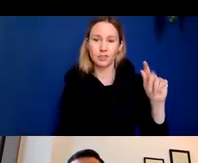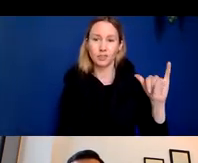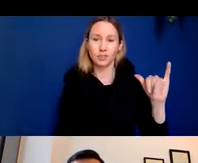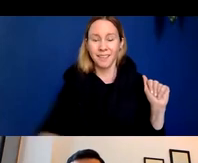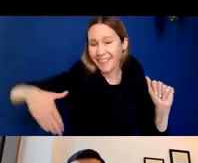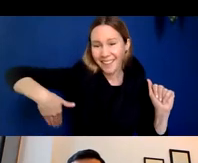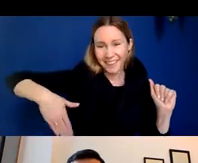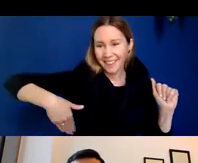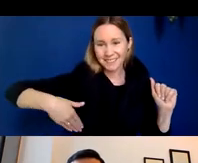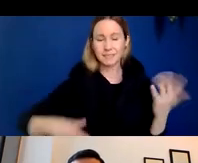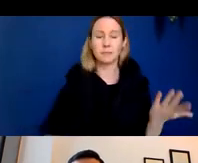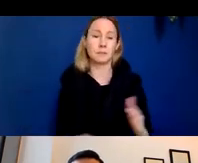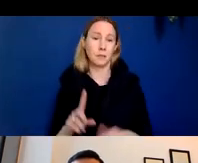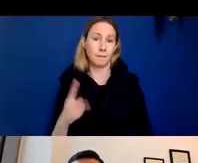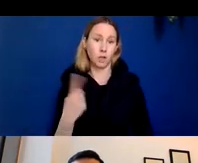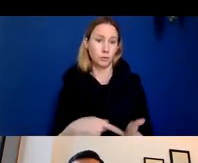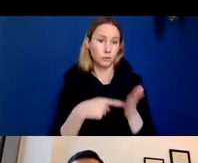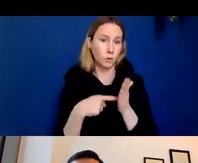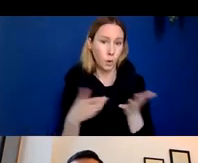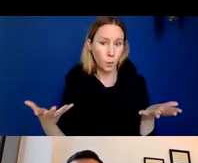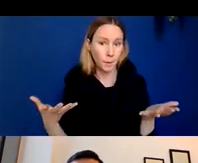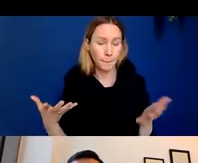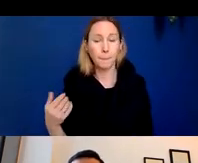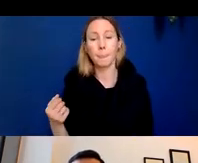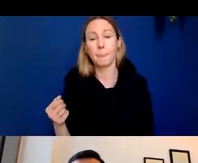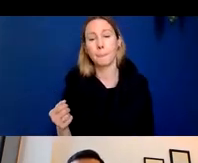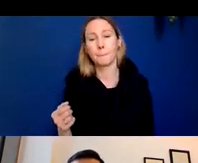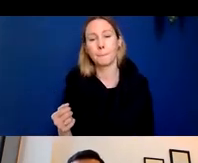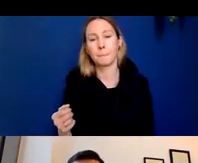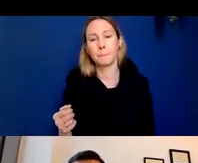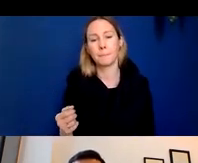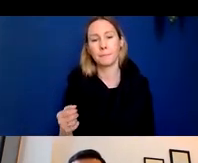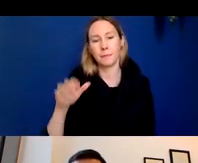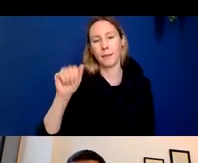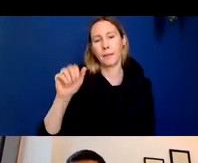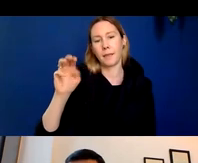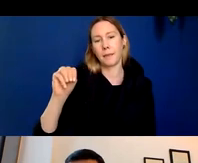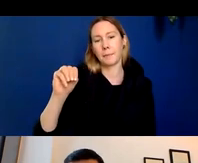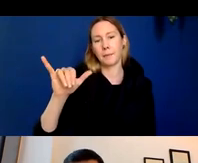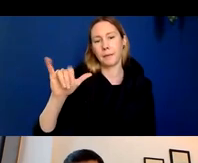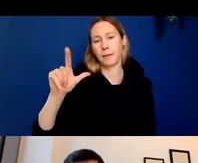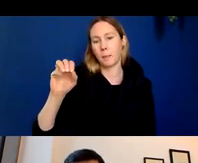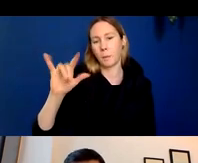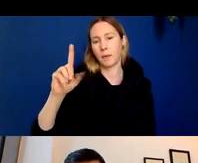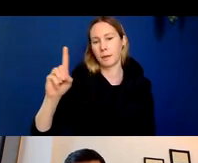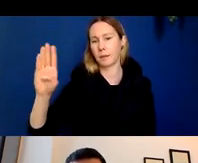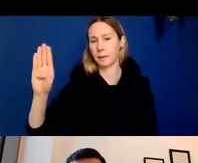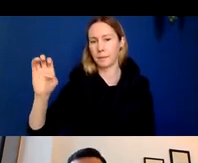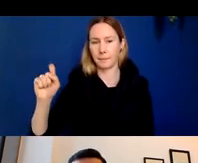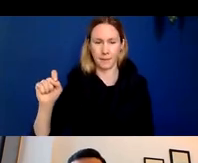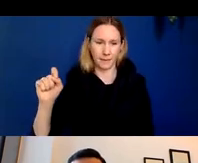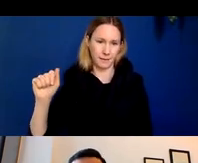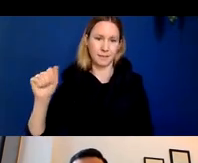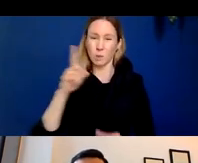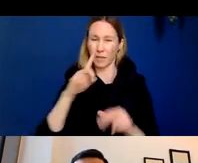first breakthroughs in these biomarkers was, was amyloid PET. So a special kind of brain scan that allows you to take a picture